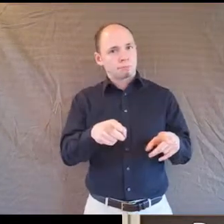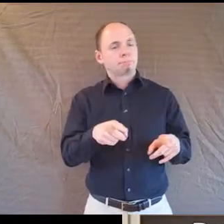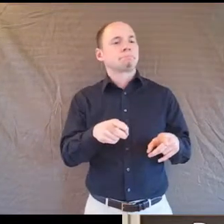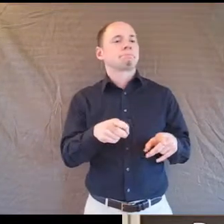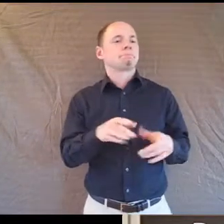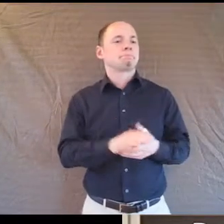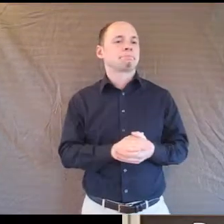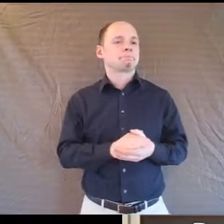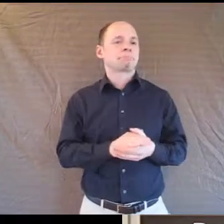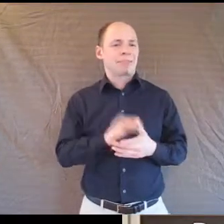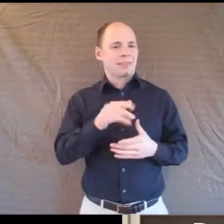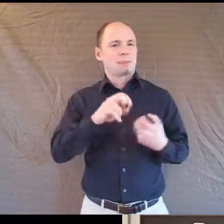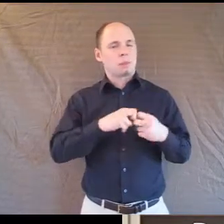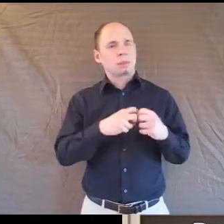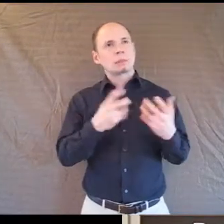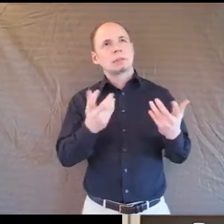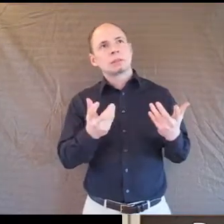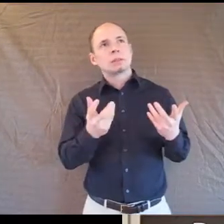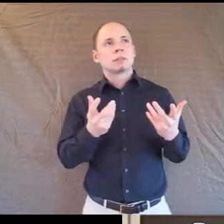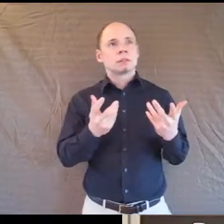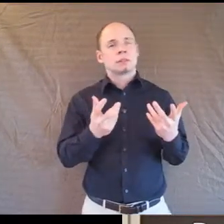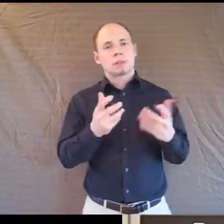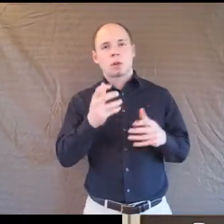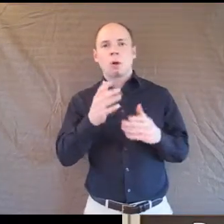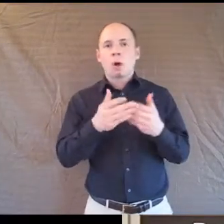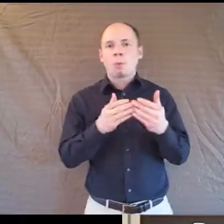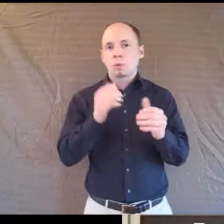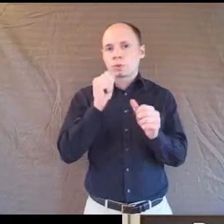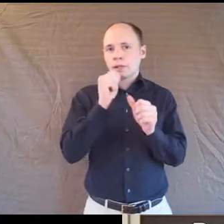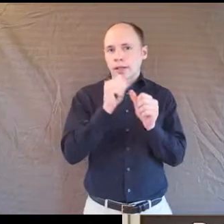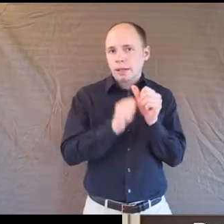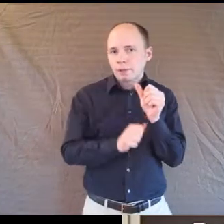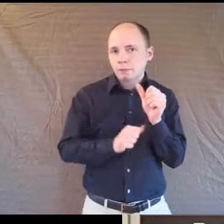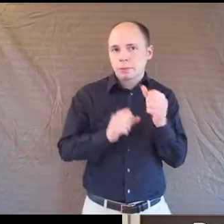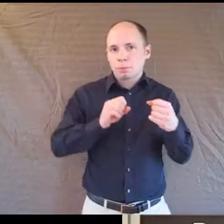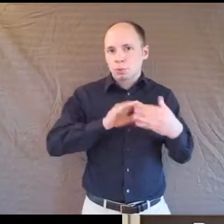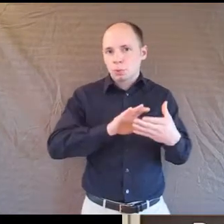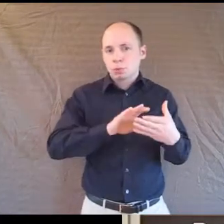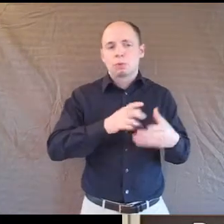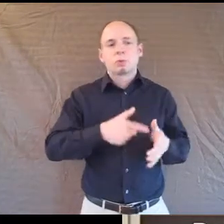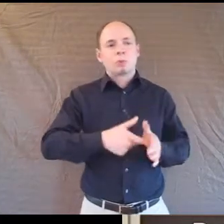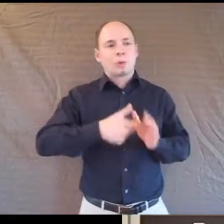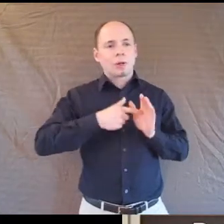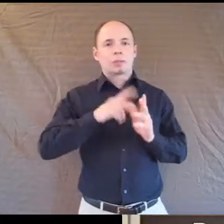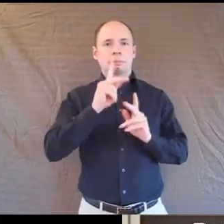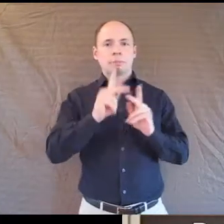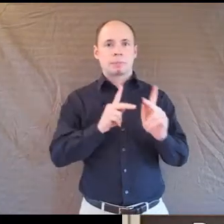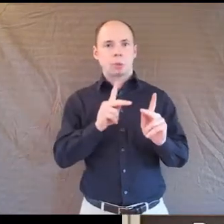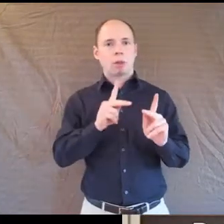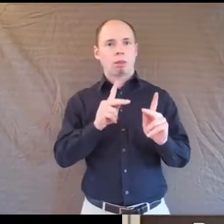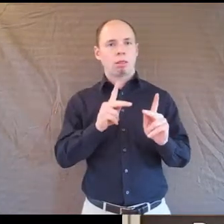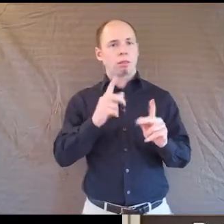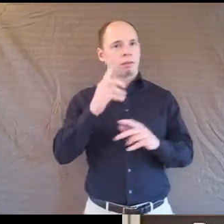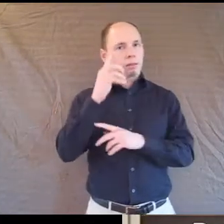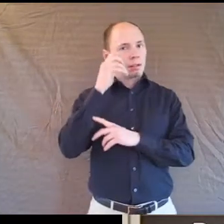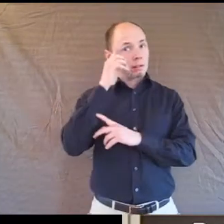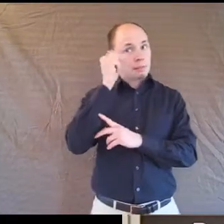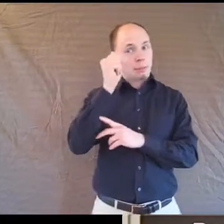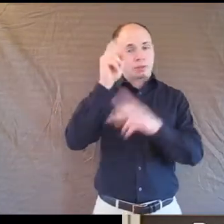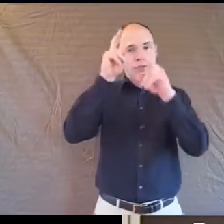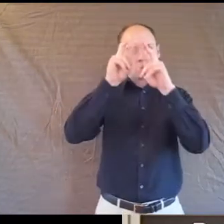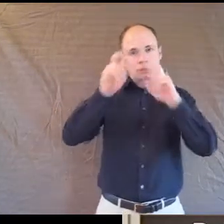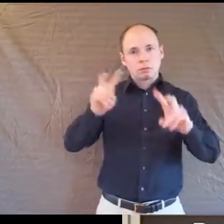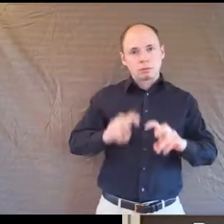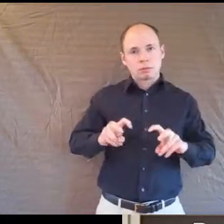is almost every method and book requires that people process,